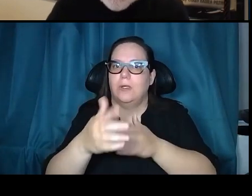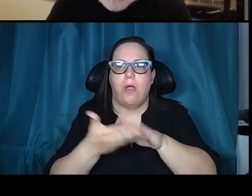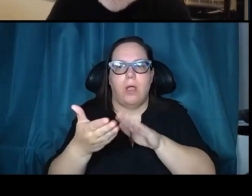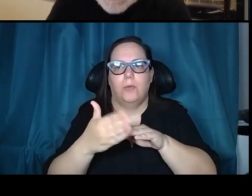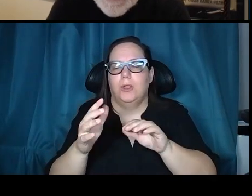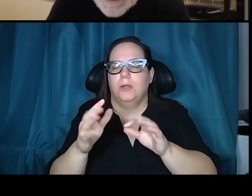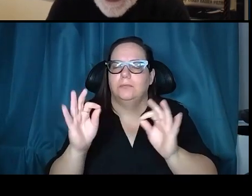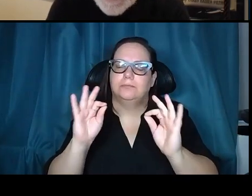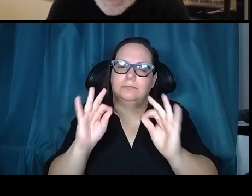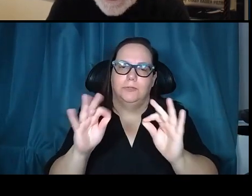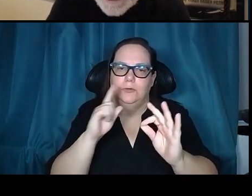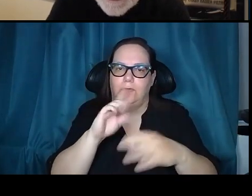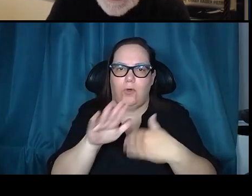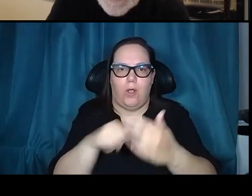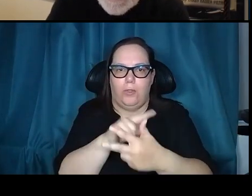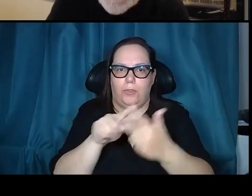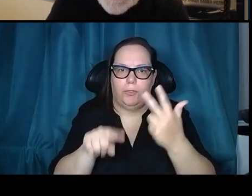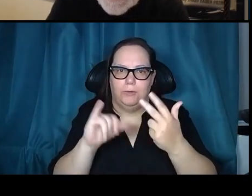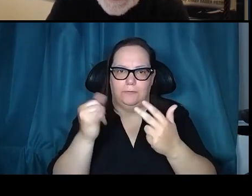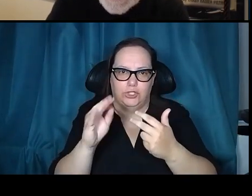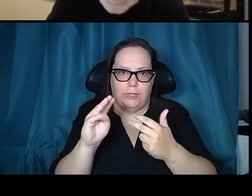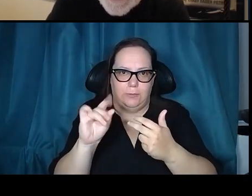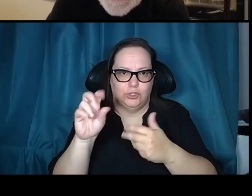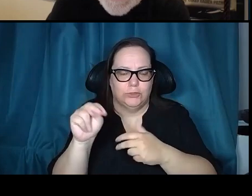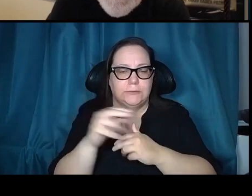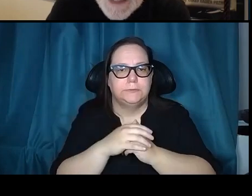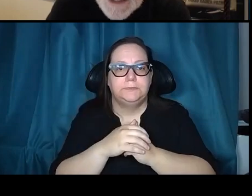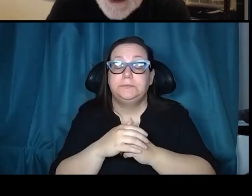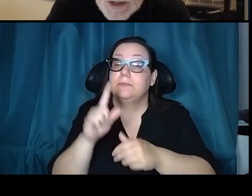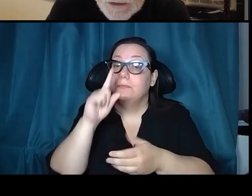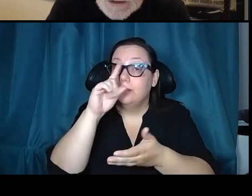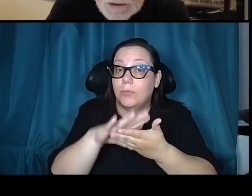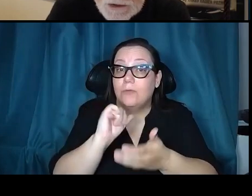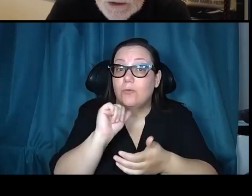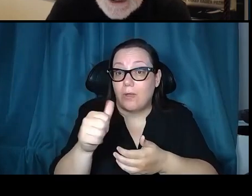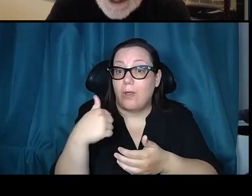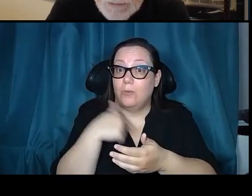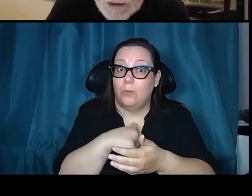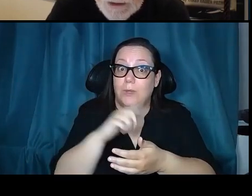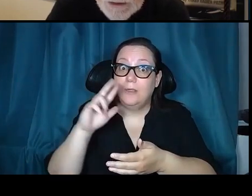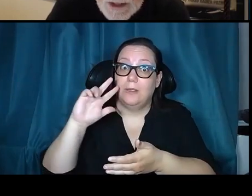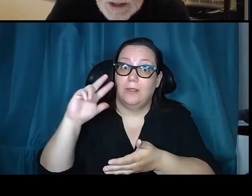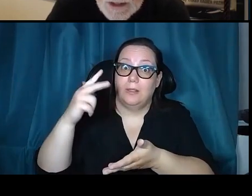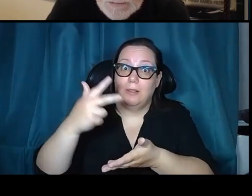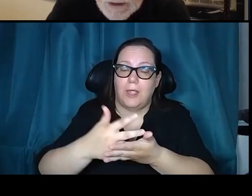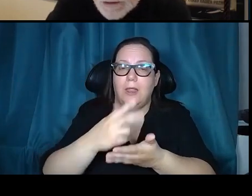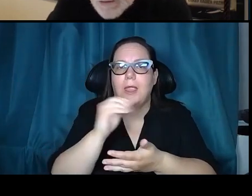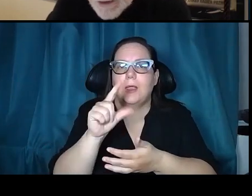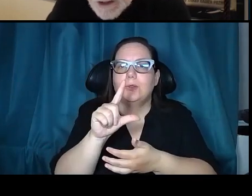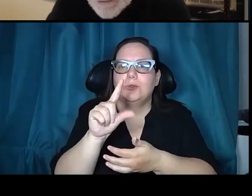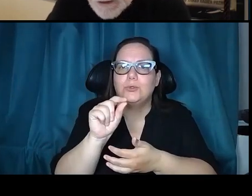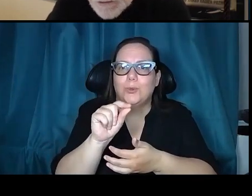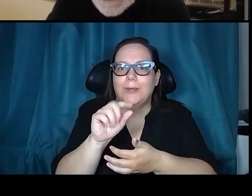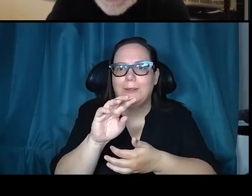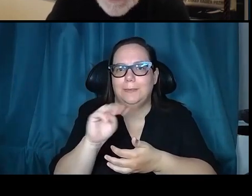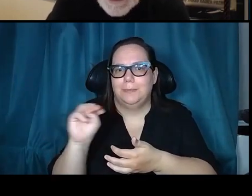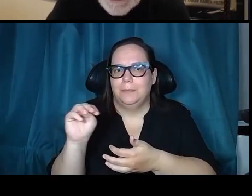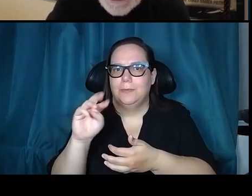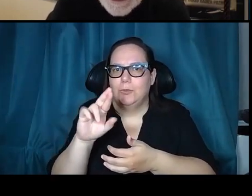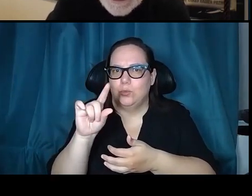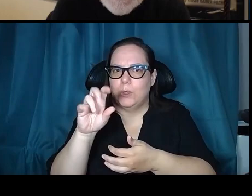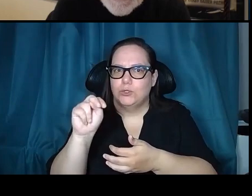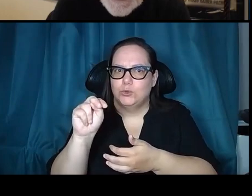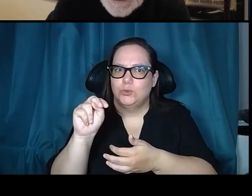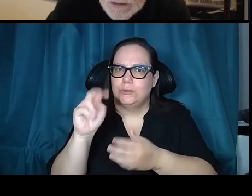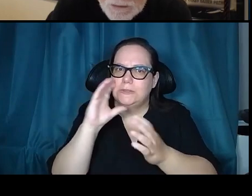And even, believe it or not, we landed on Apollo 15 and 20-meter resolution images because we were confident. We knew what the